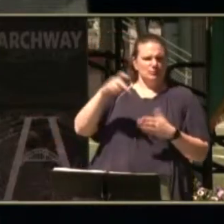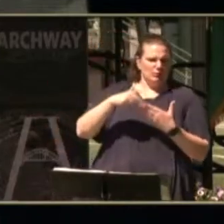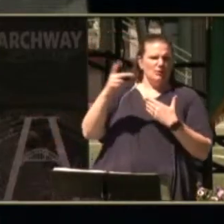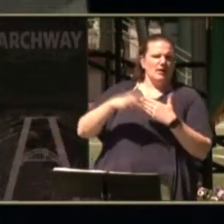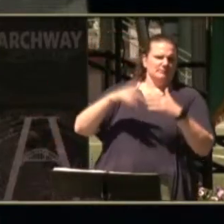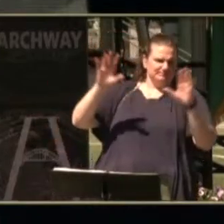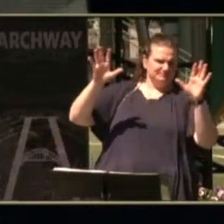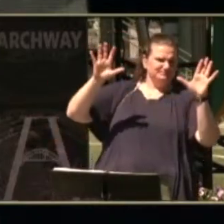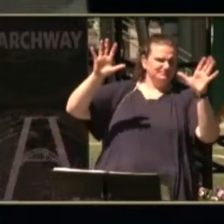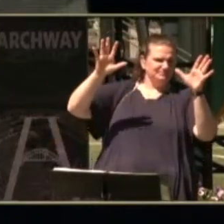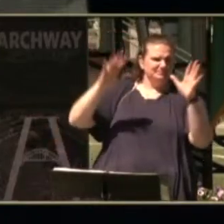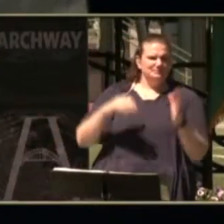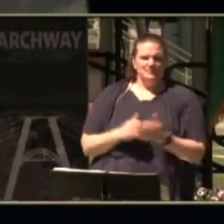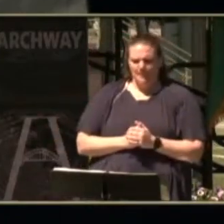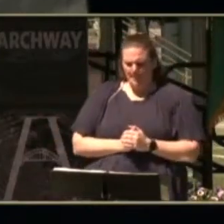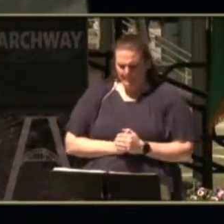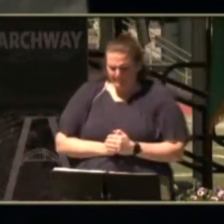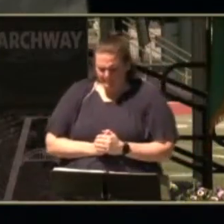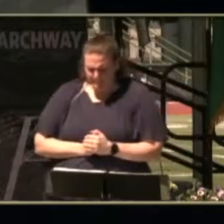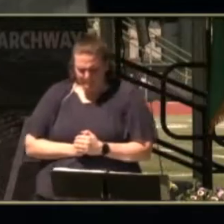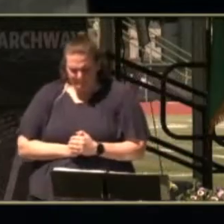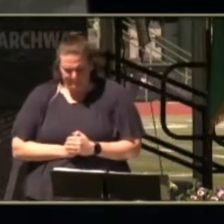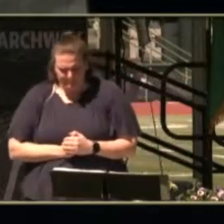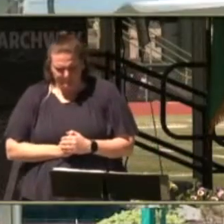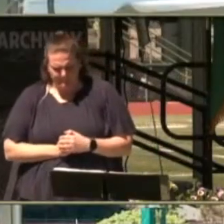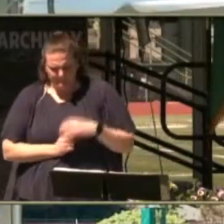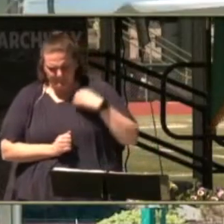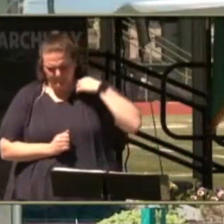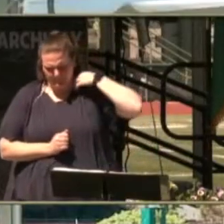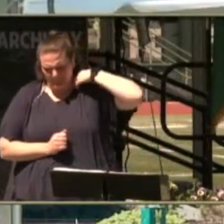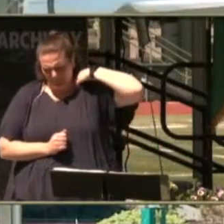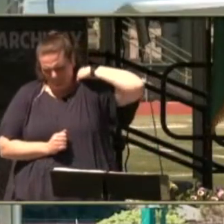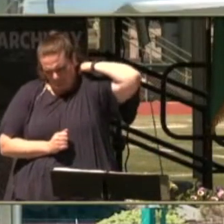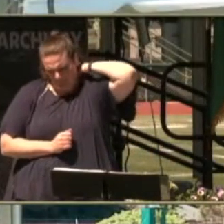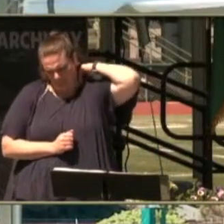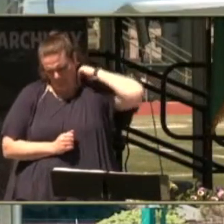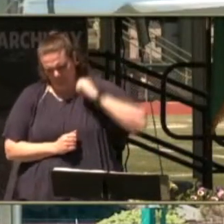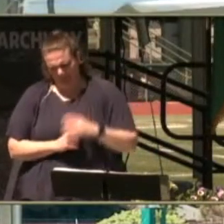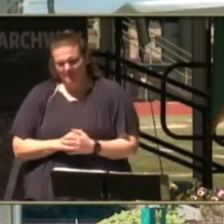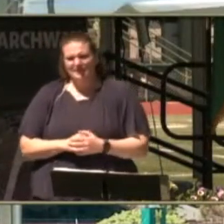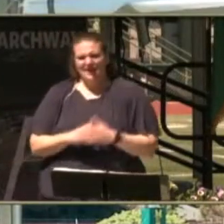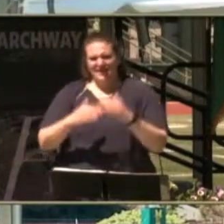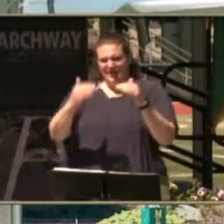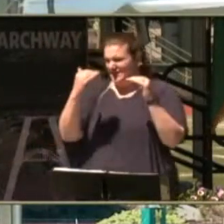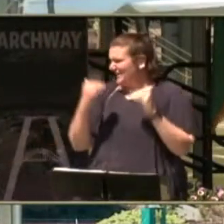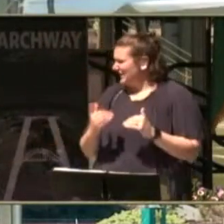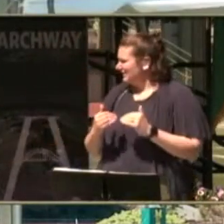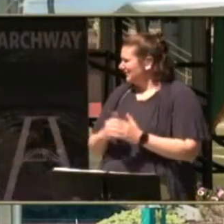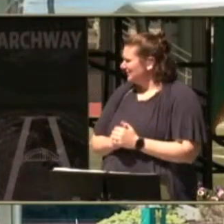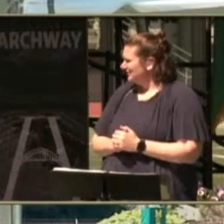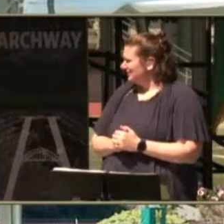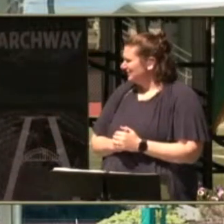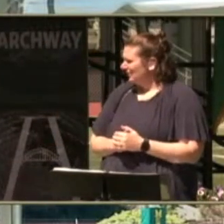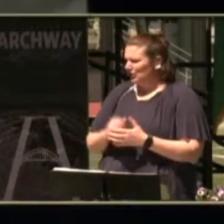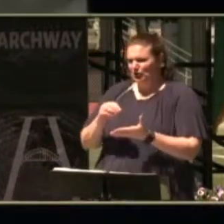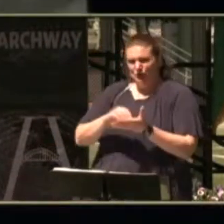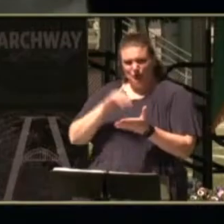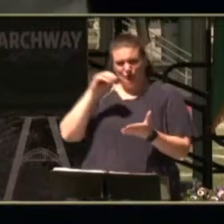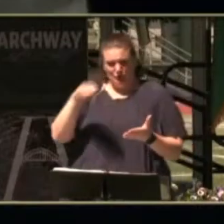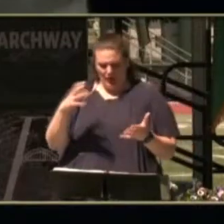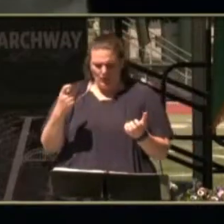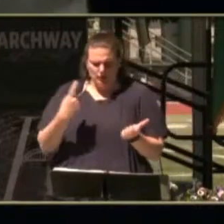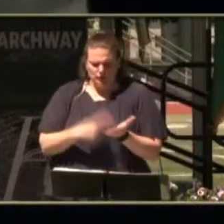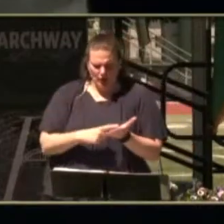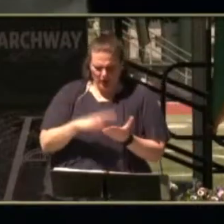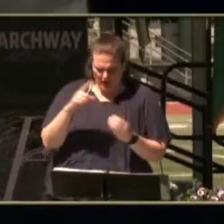and the next one of my students that i want to